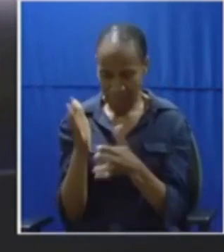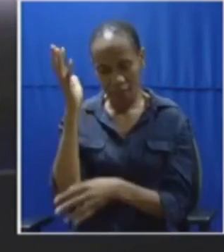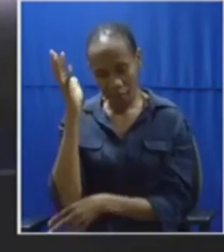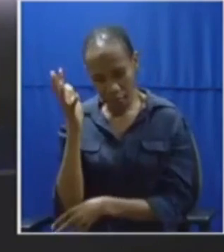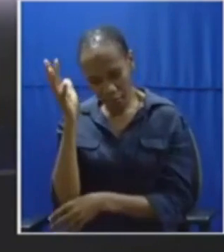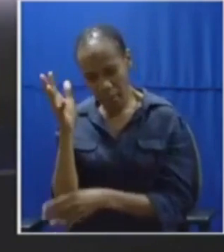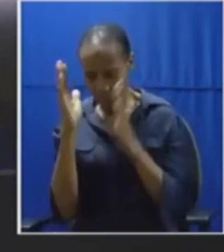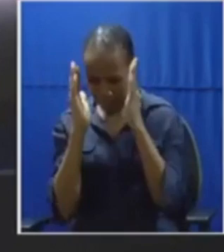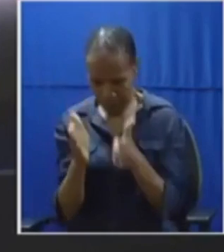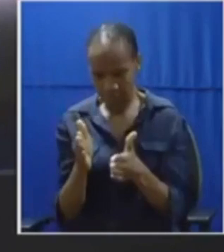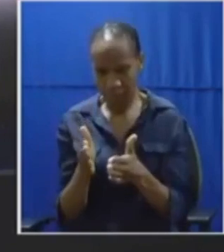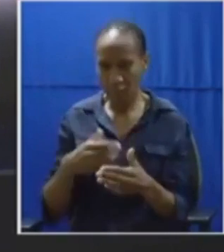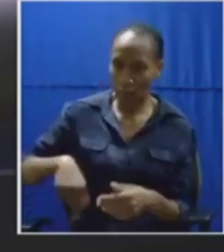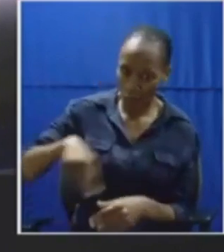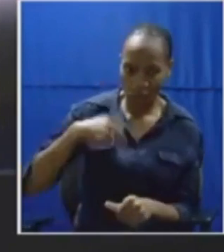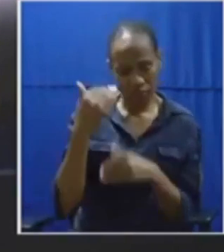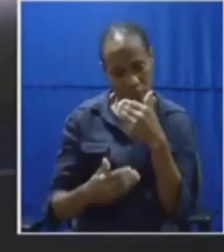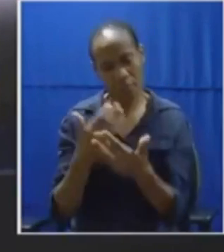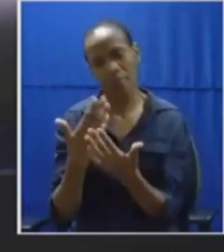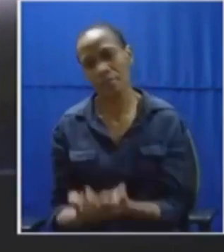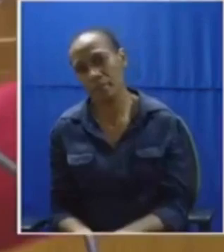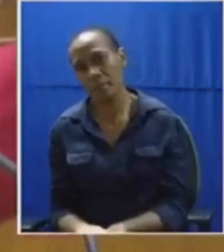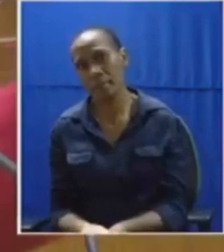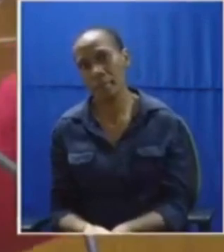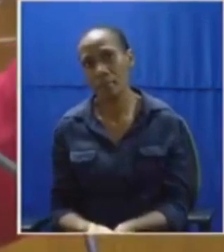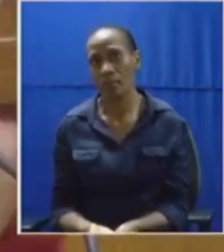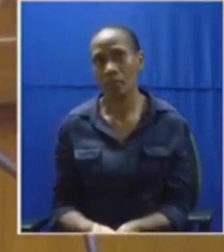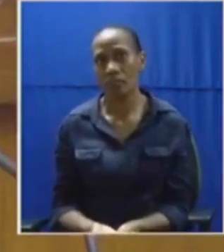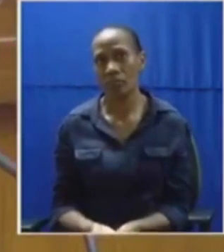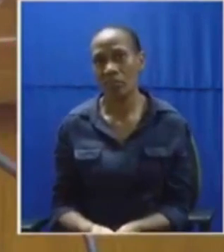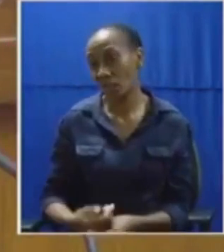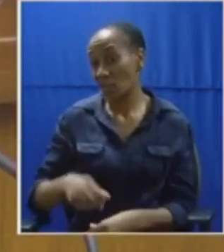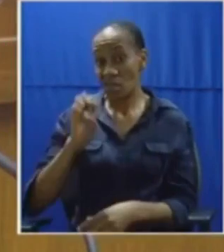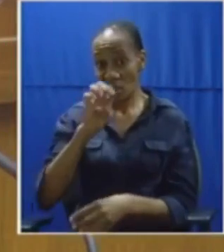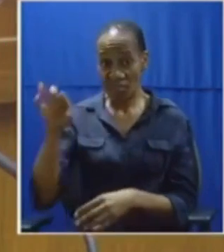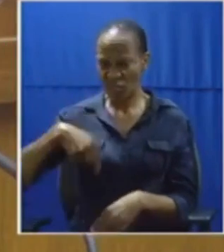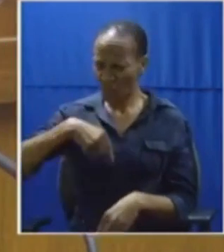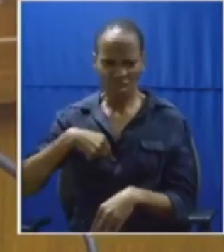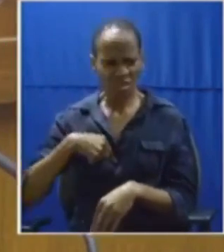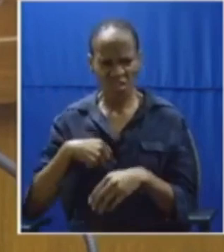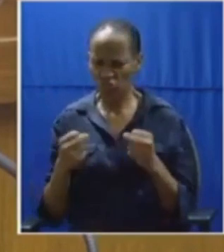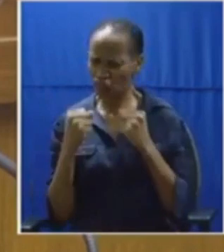and let us proceed now you can say anything about us we've got thick skins